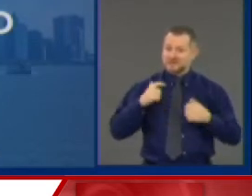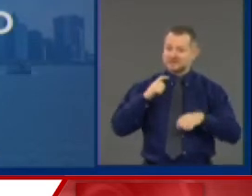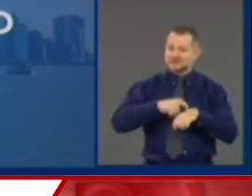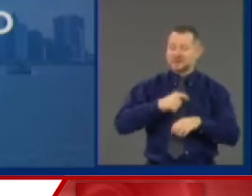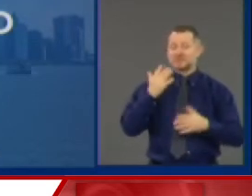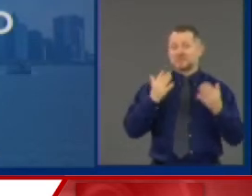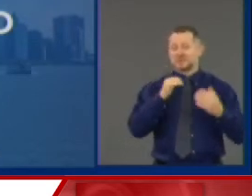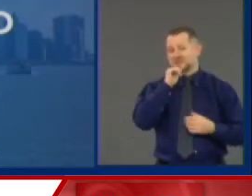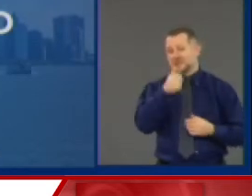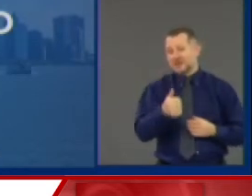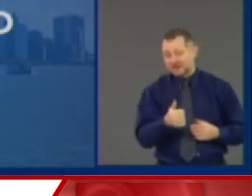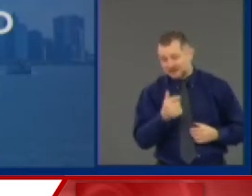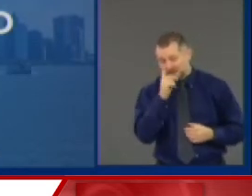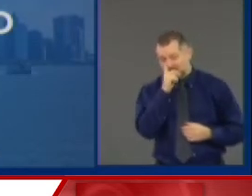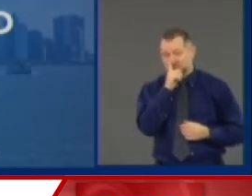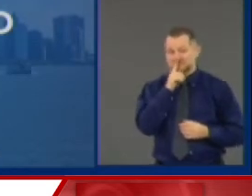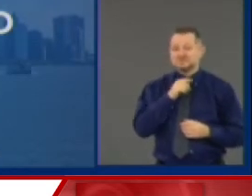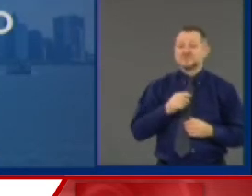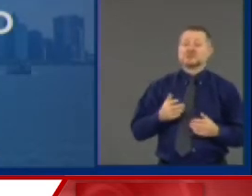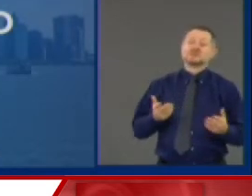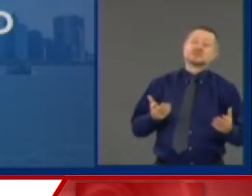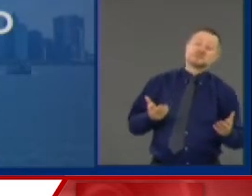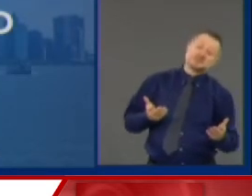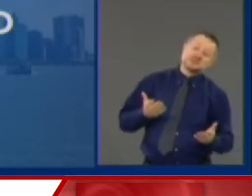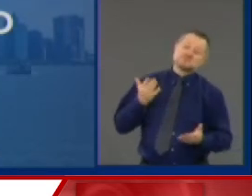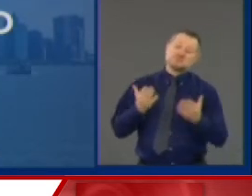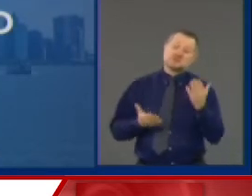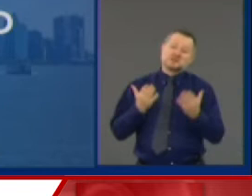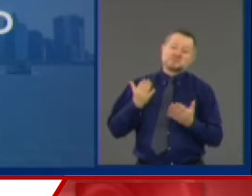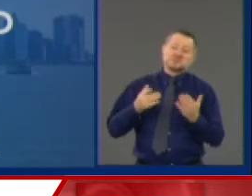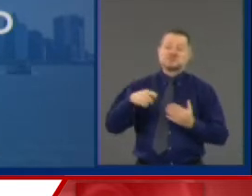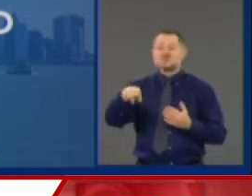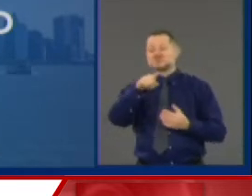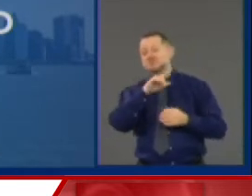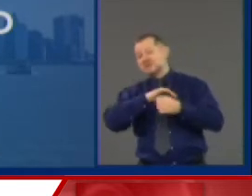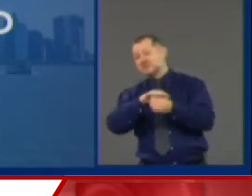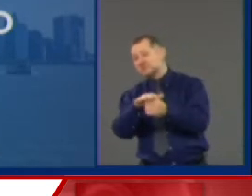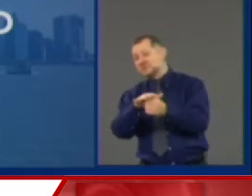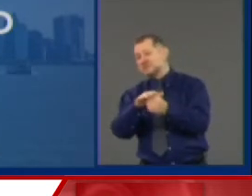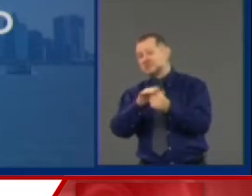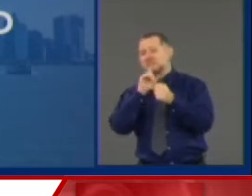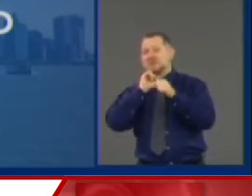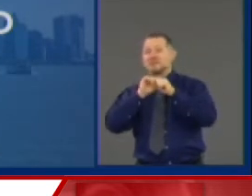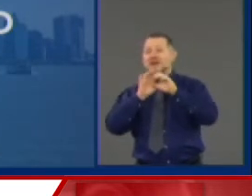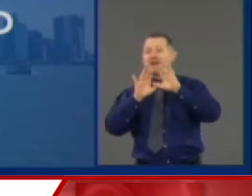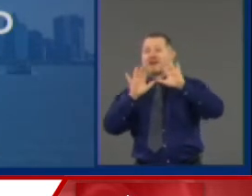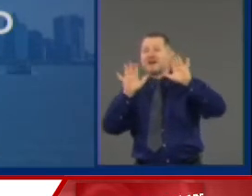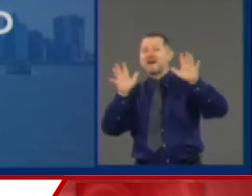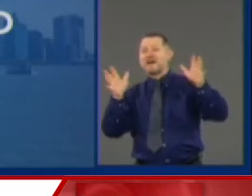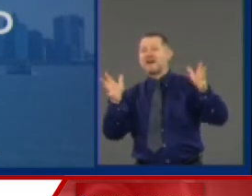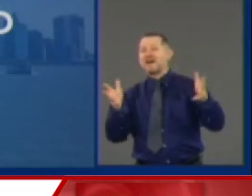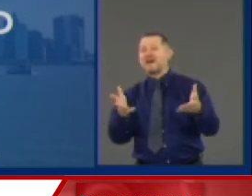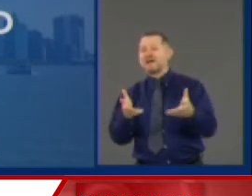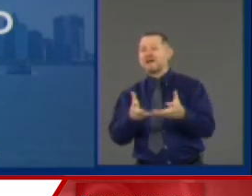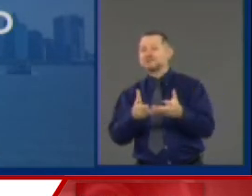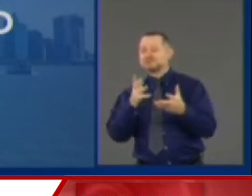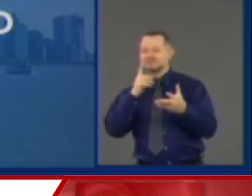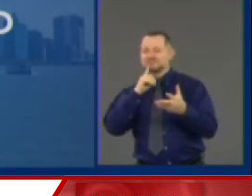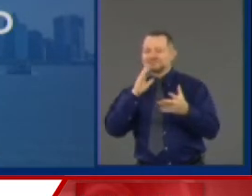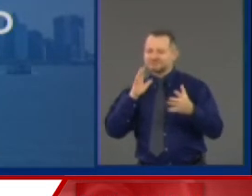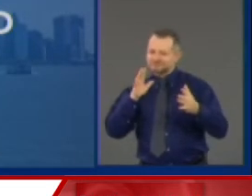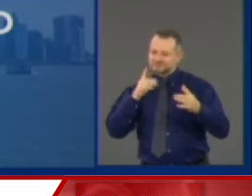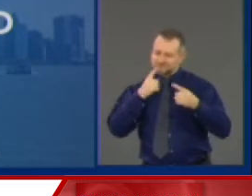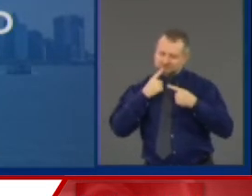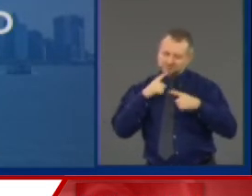Now you can say maybe it takes a global pandemic for it to happen. I don't